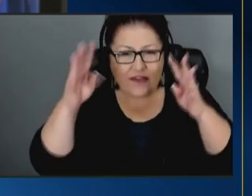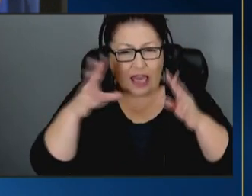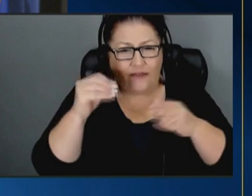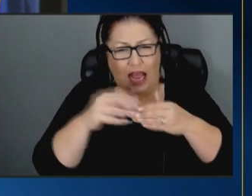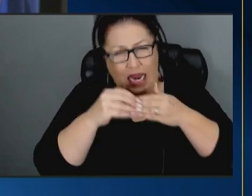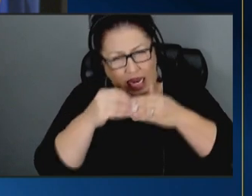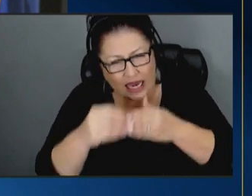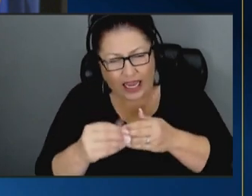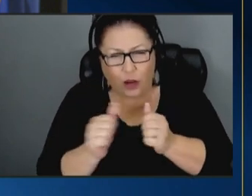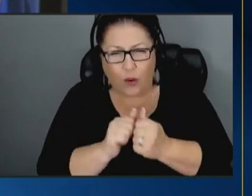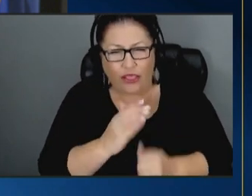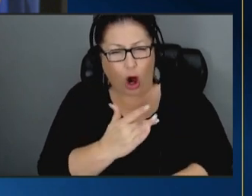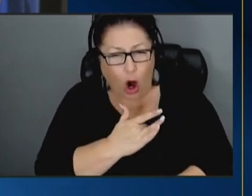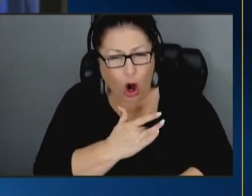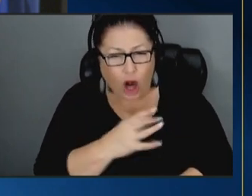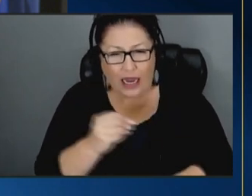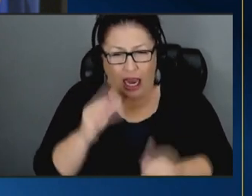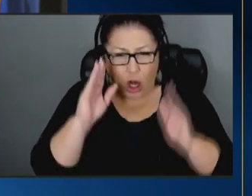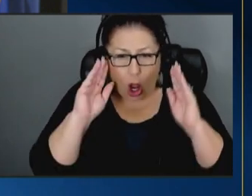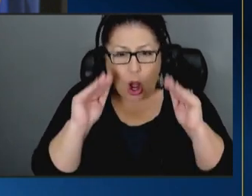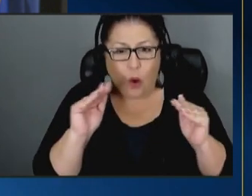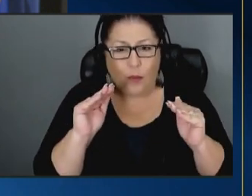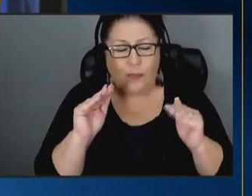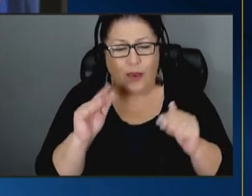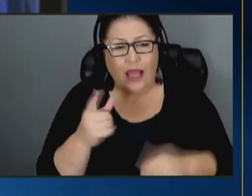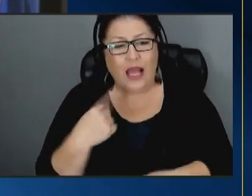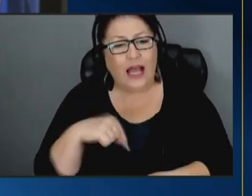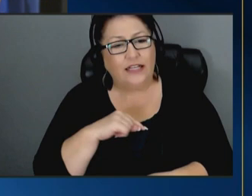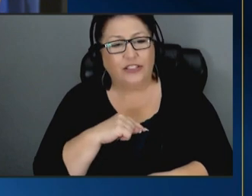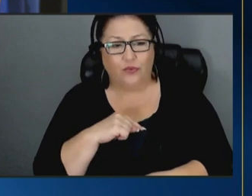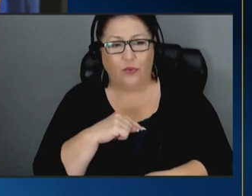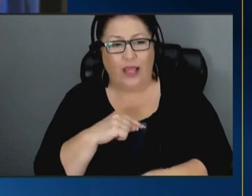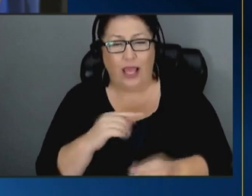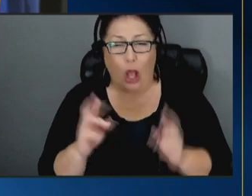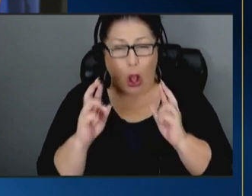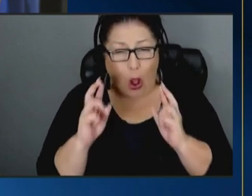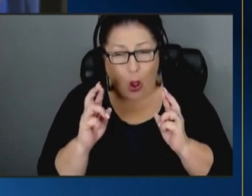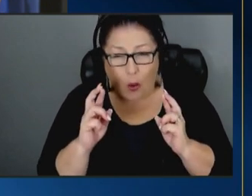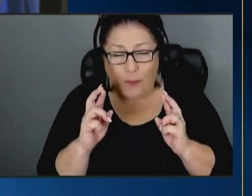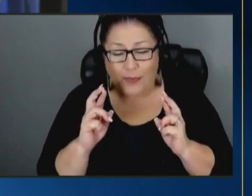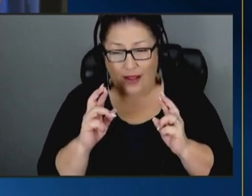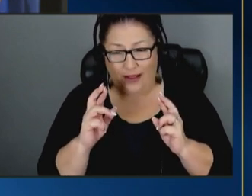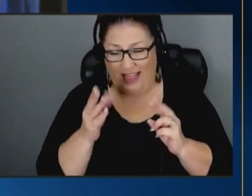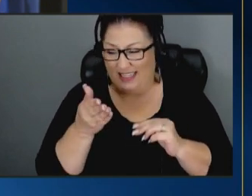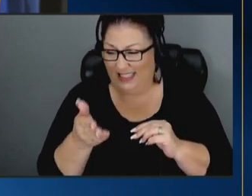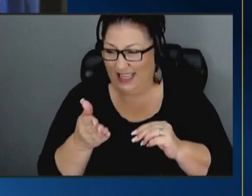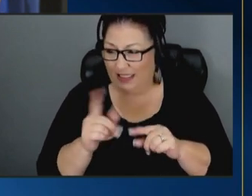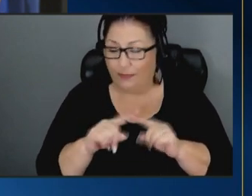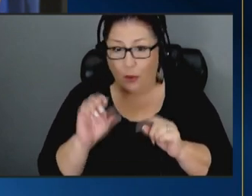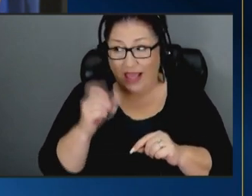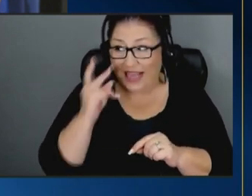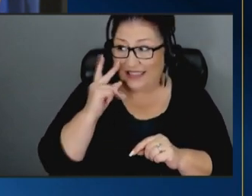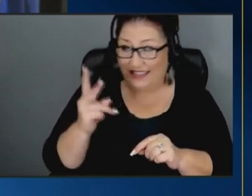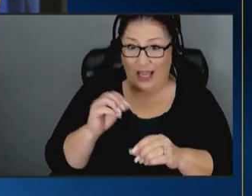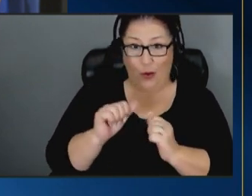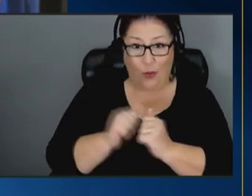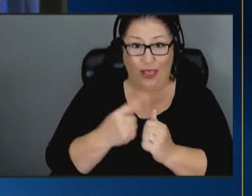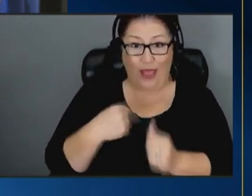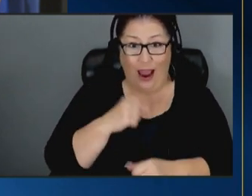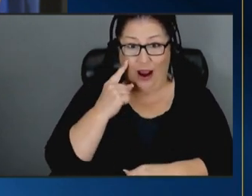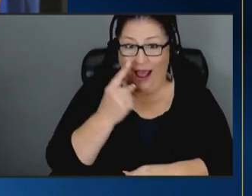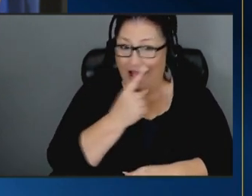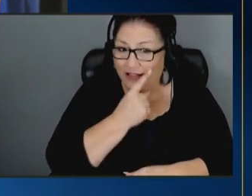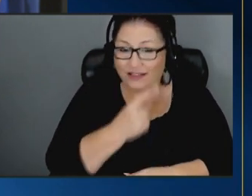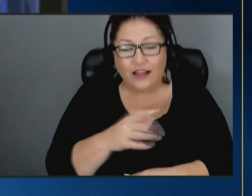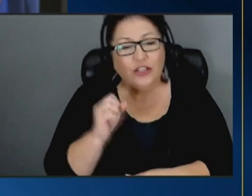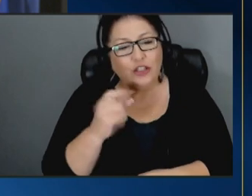heart and hope um as we as we hope exists but we can see it with our own eyes um and so